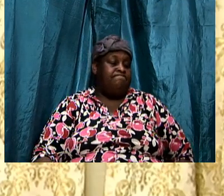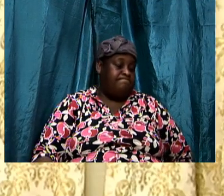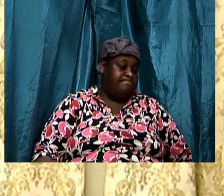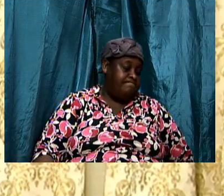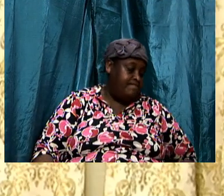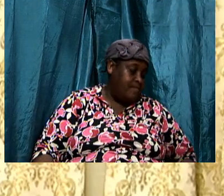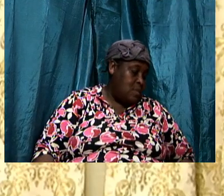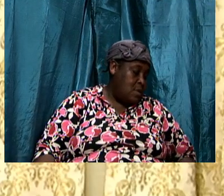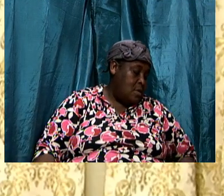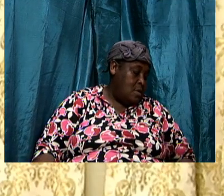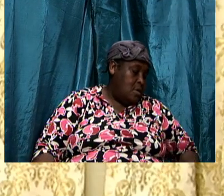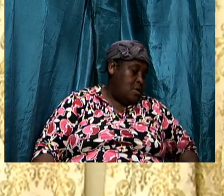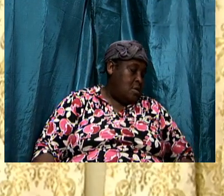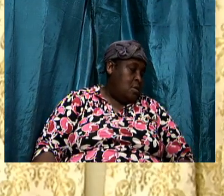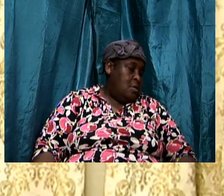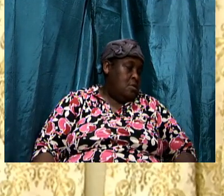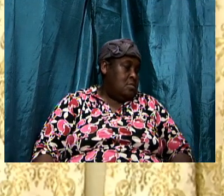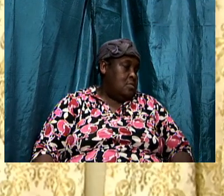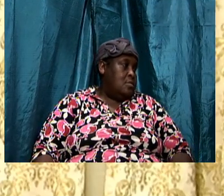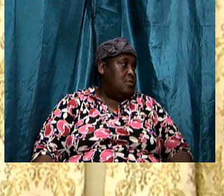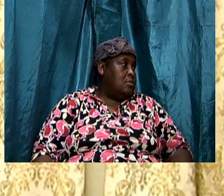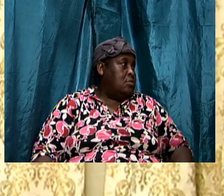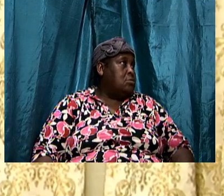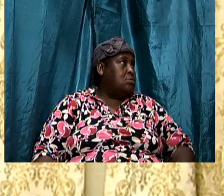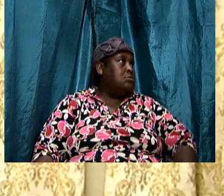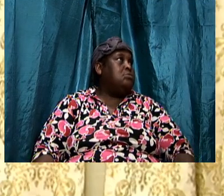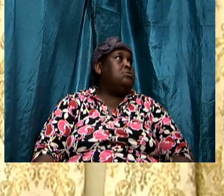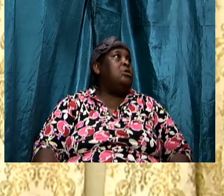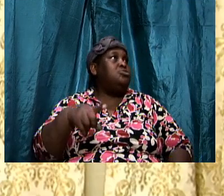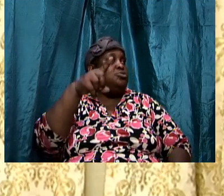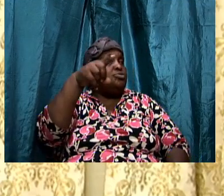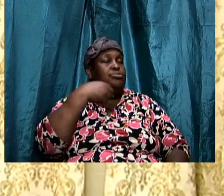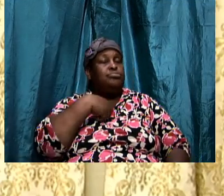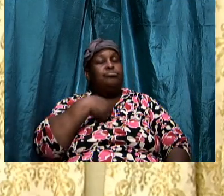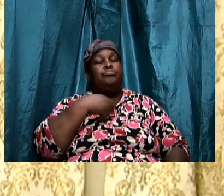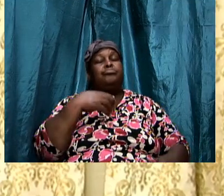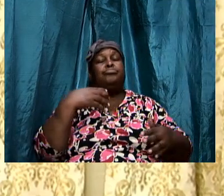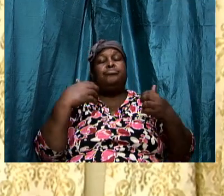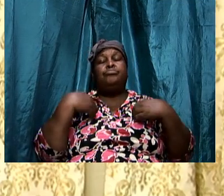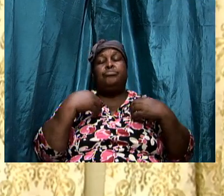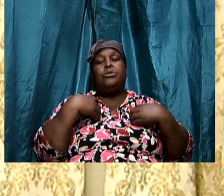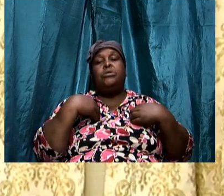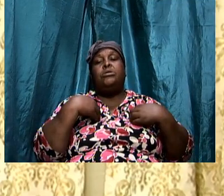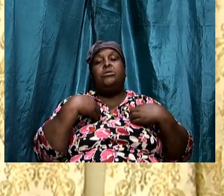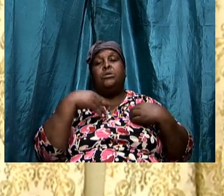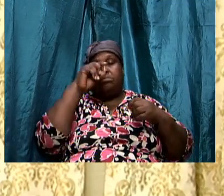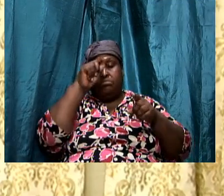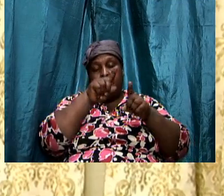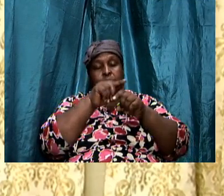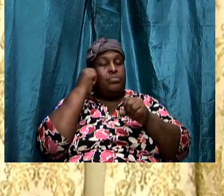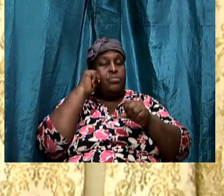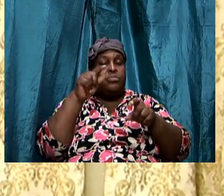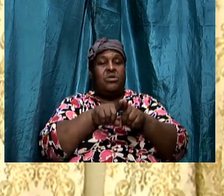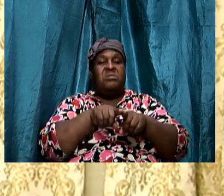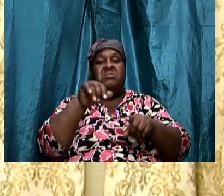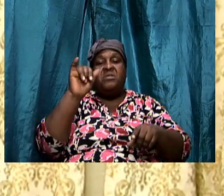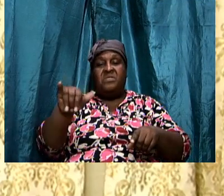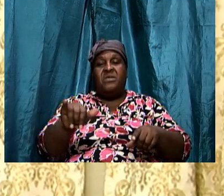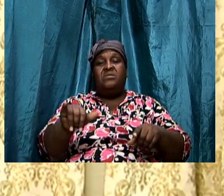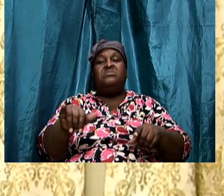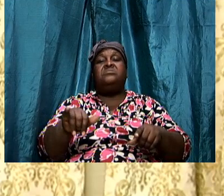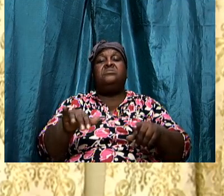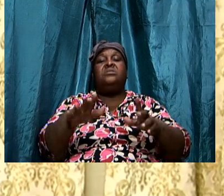of the two-edged sword that you and I have. And brothers and sisters, that sword